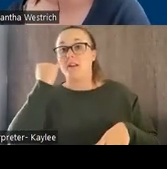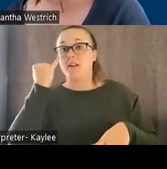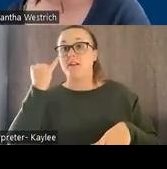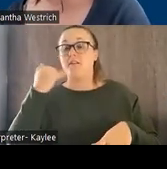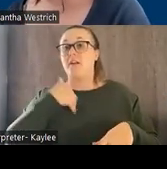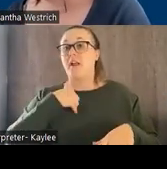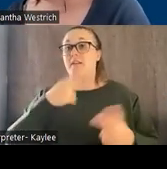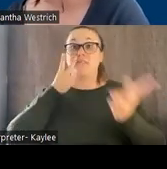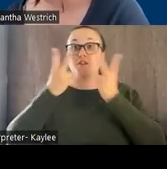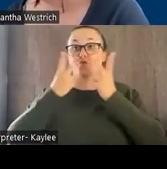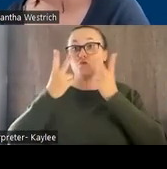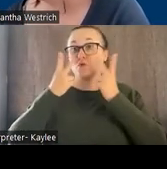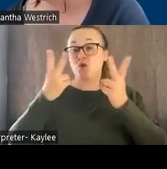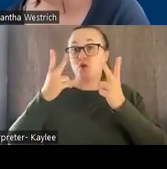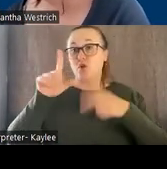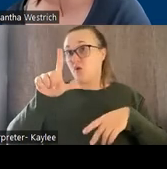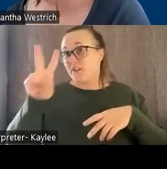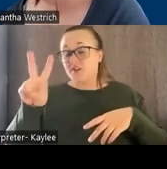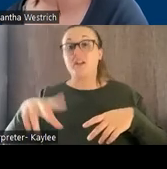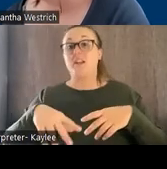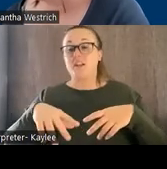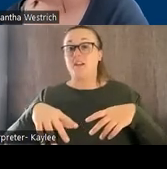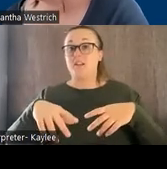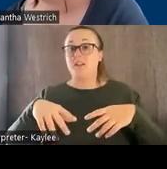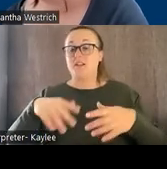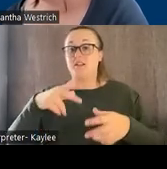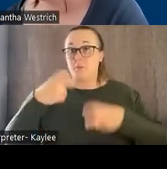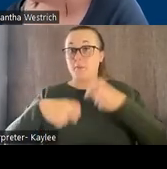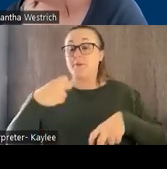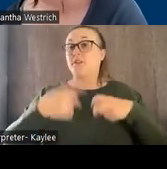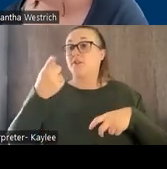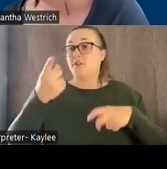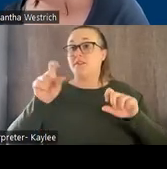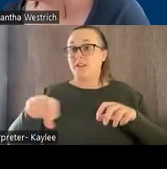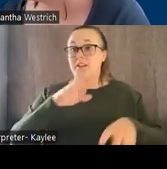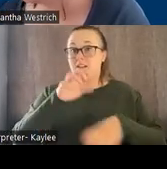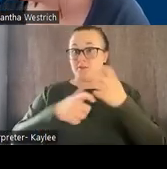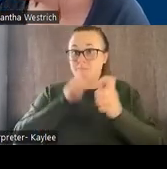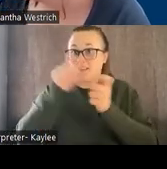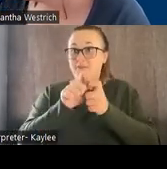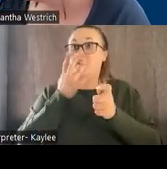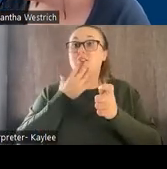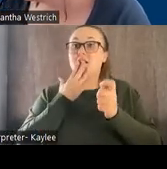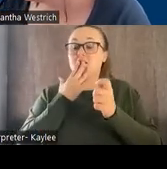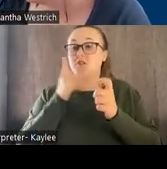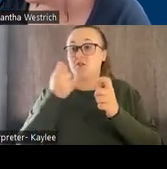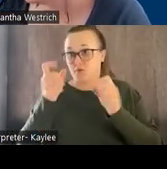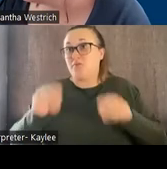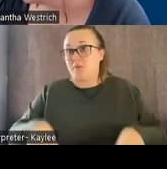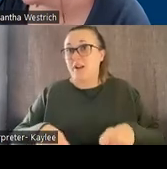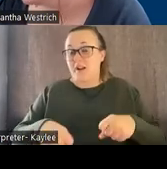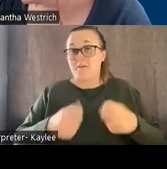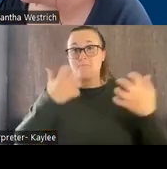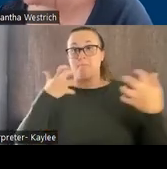impairment and they need certain color combinations, this is where you can kind of come and really individualize that to fit their specific